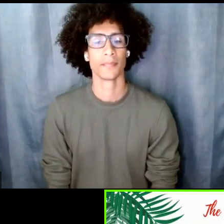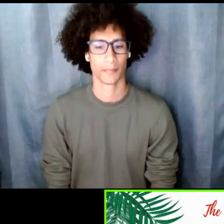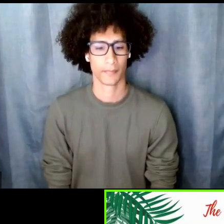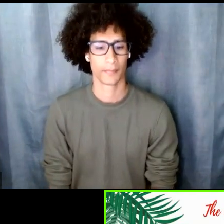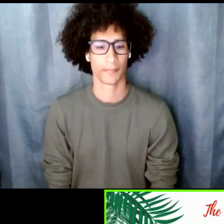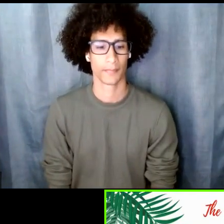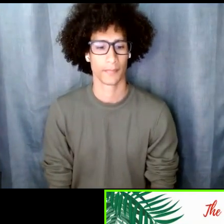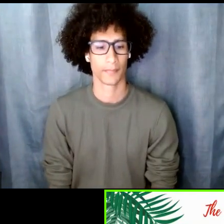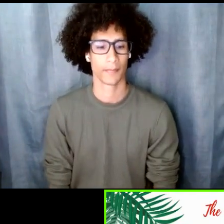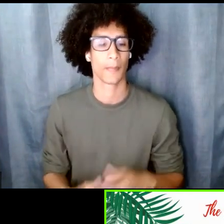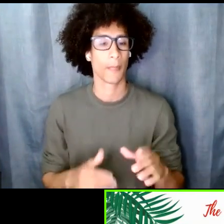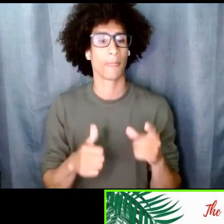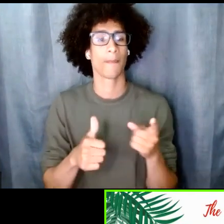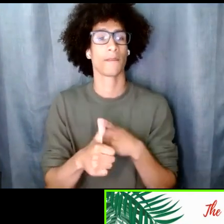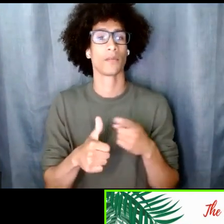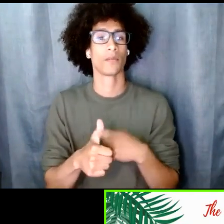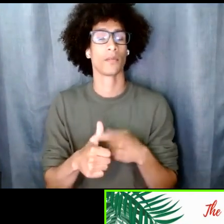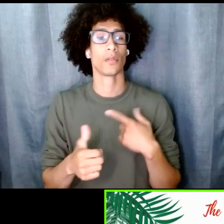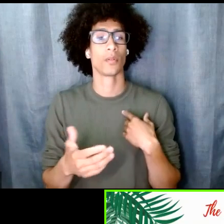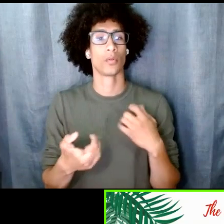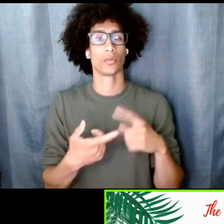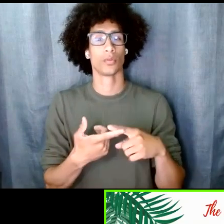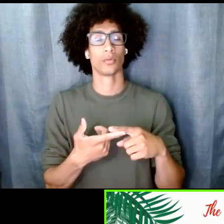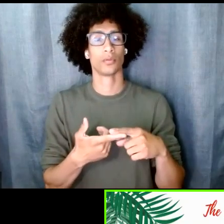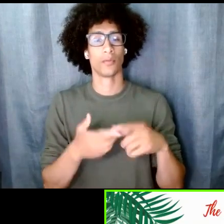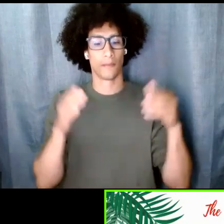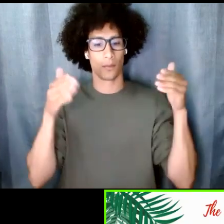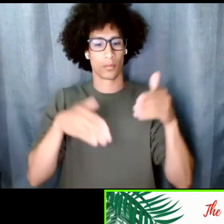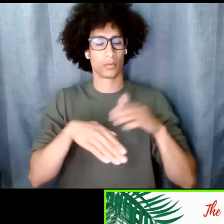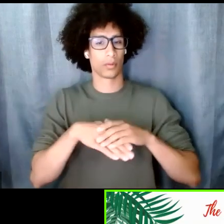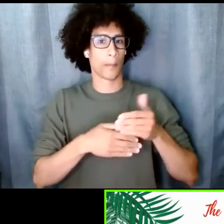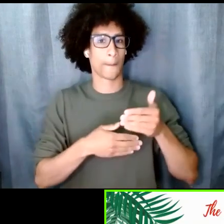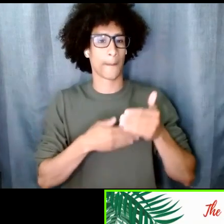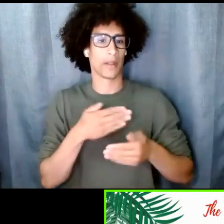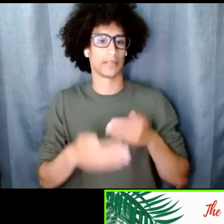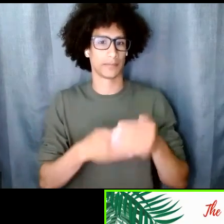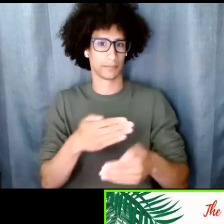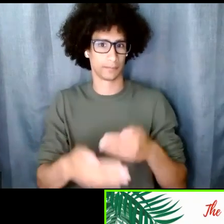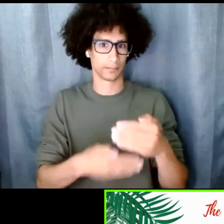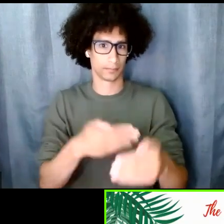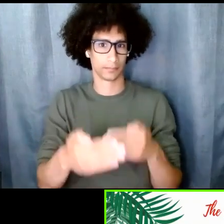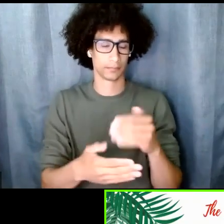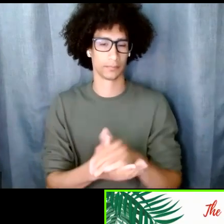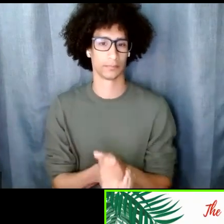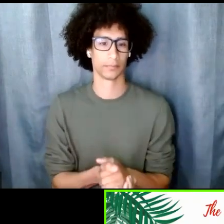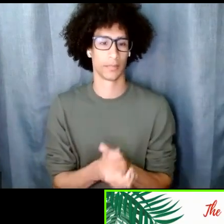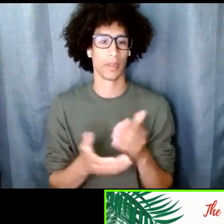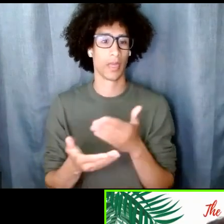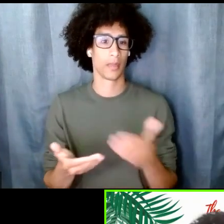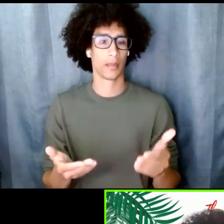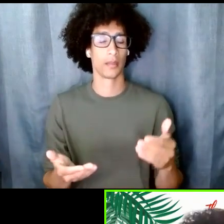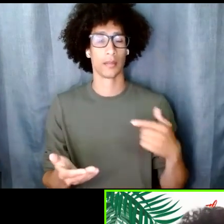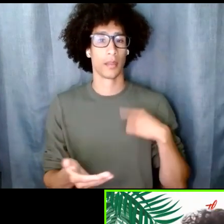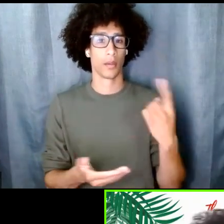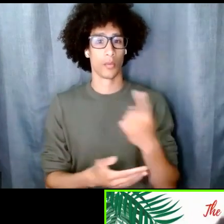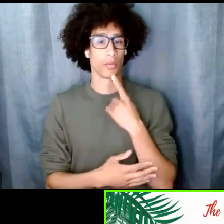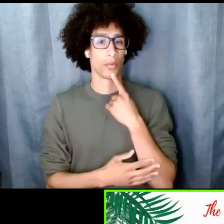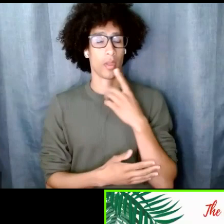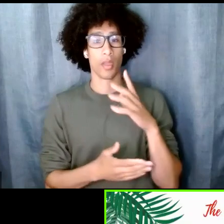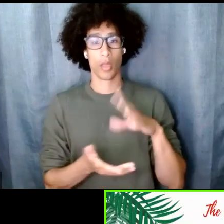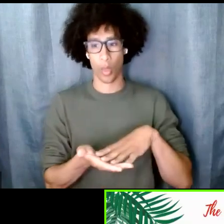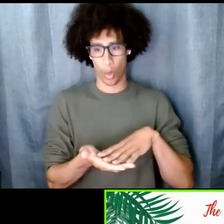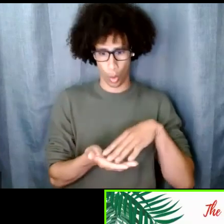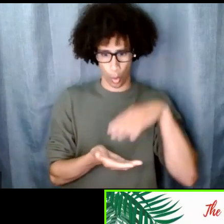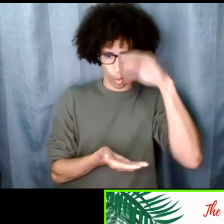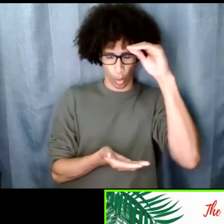first half of the session and just talk about process things that we need to know i always say let's learn the form before we bend the form